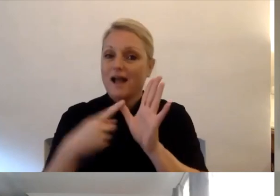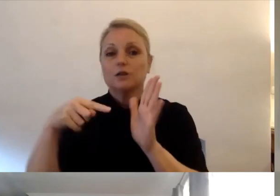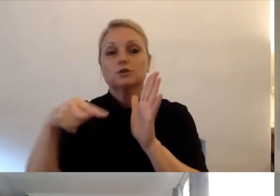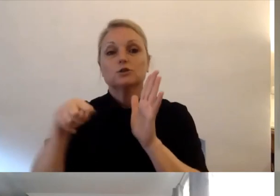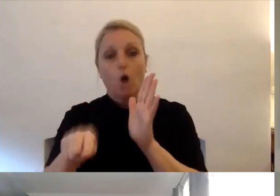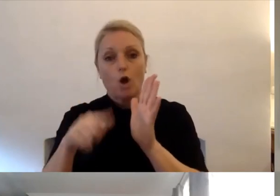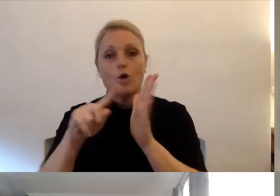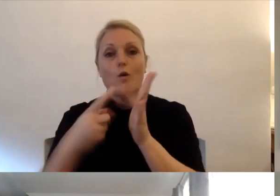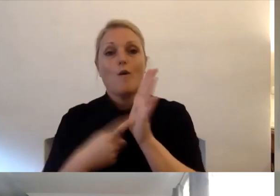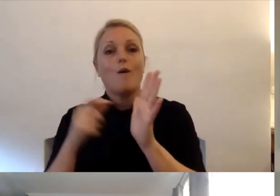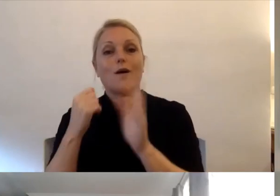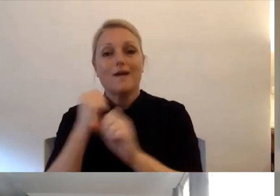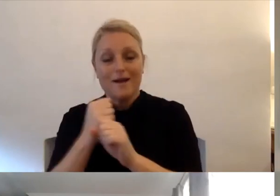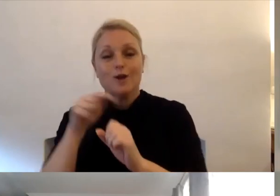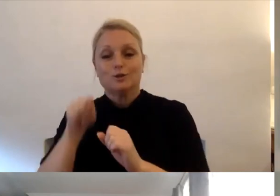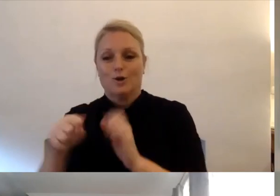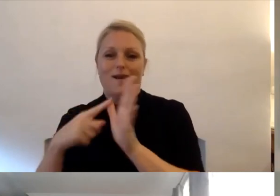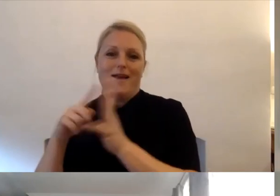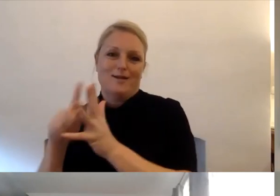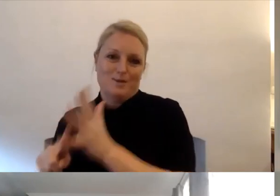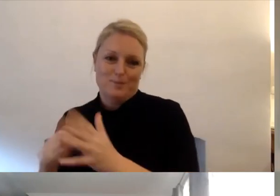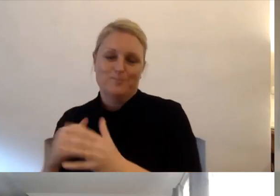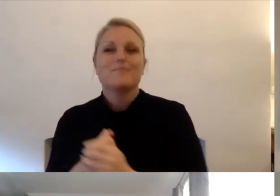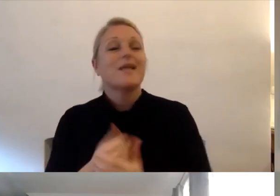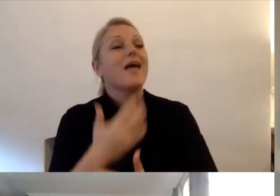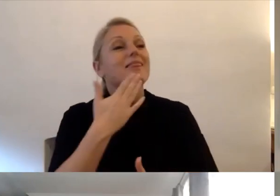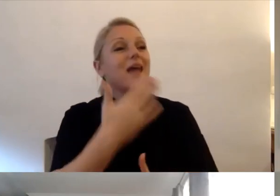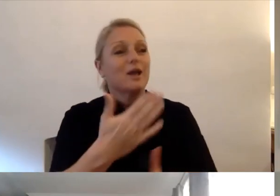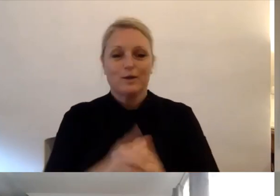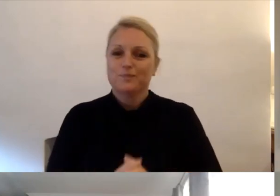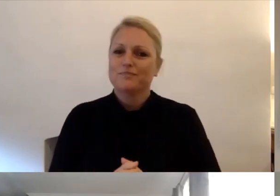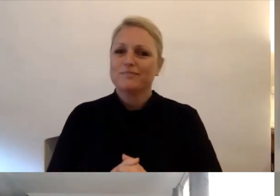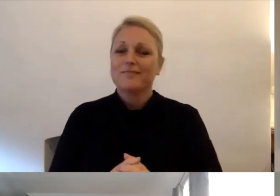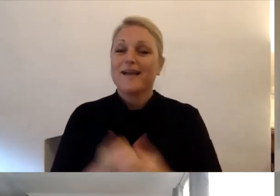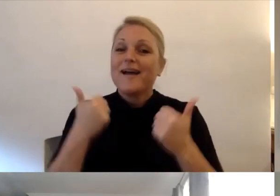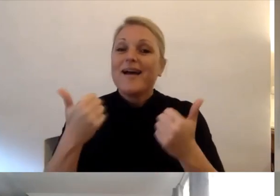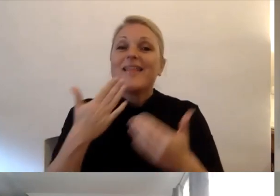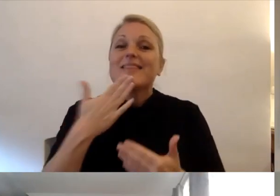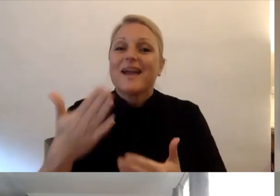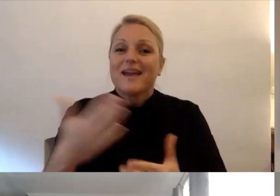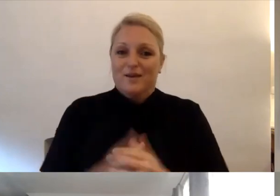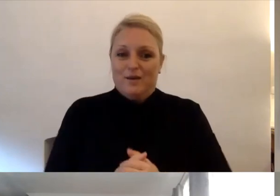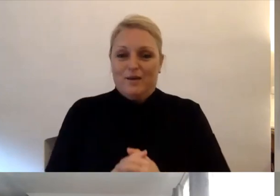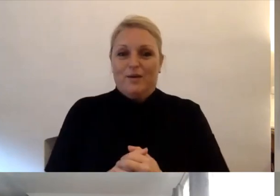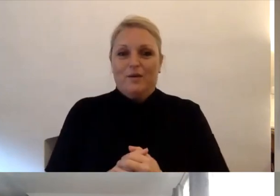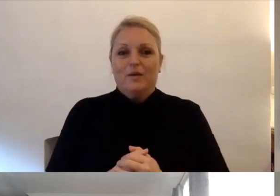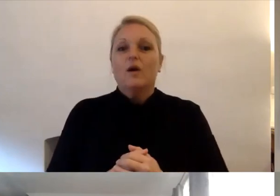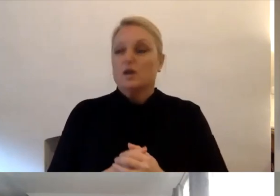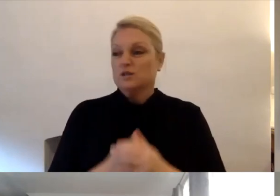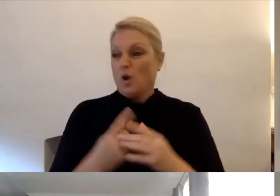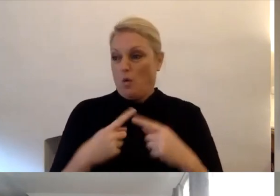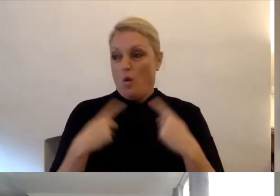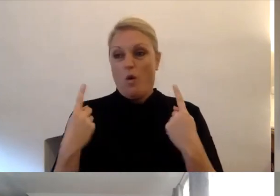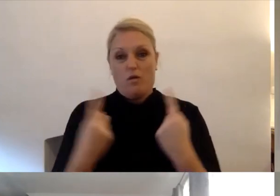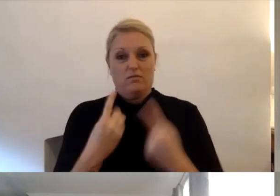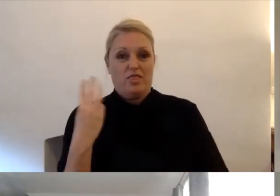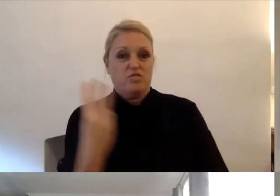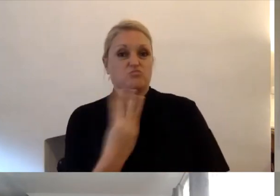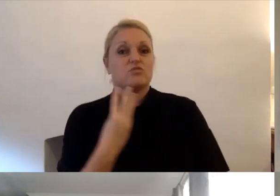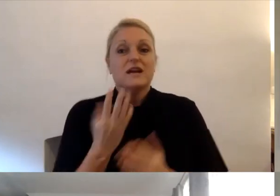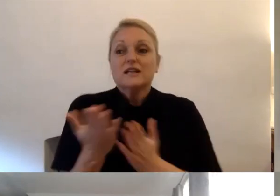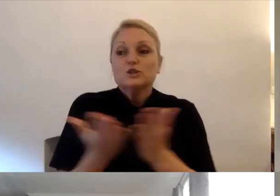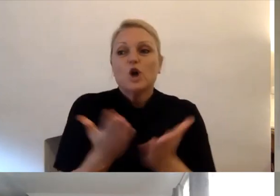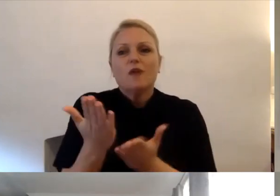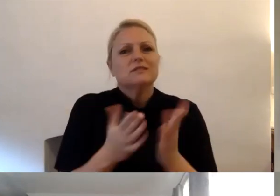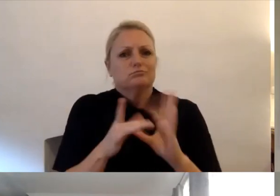Thank you, Lucy. Look, I think it's so cool that our services are very much aligned in the way that we would like to assist